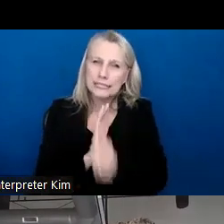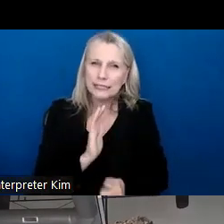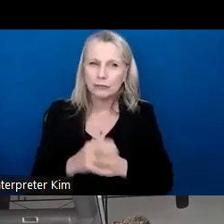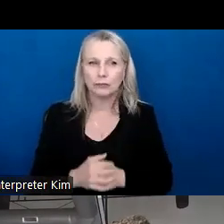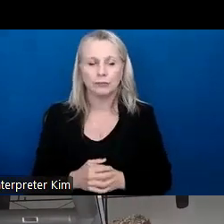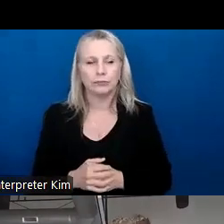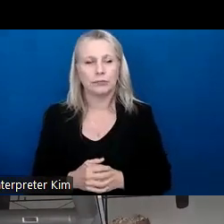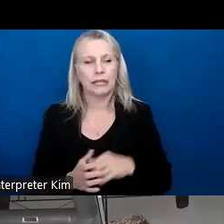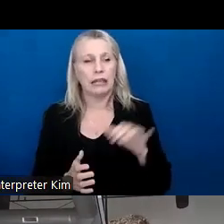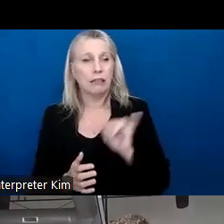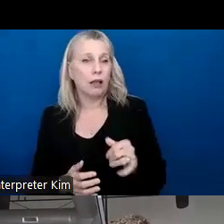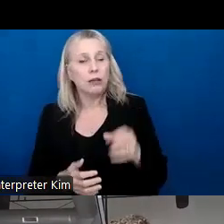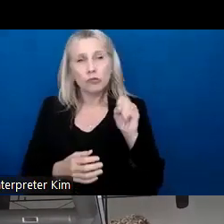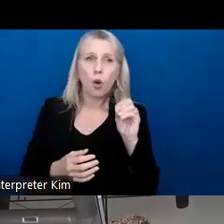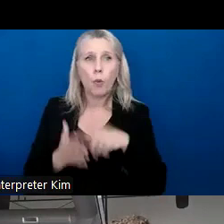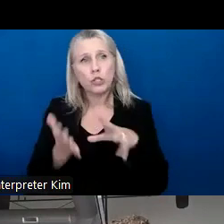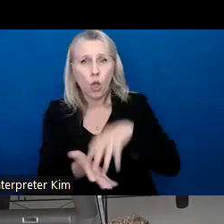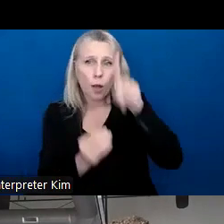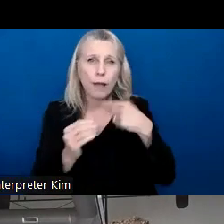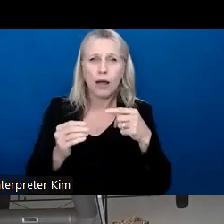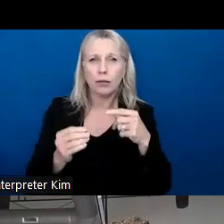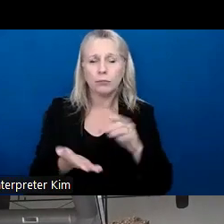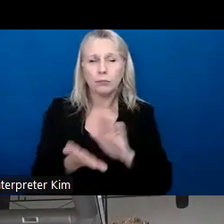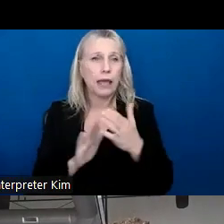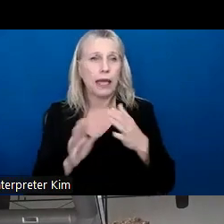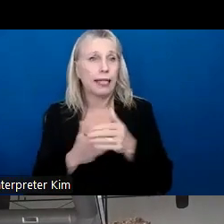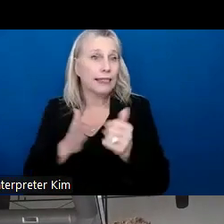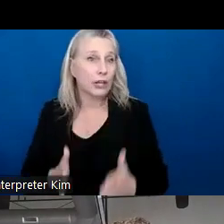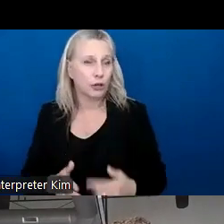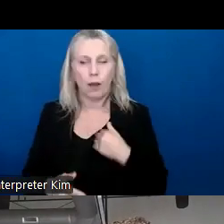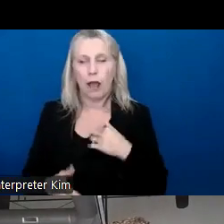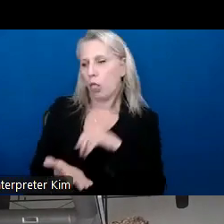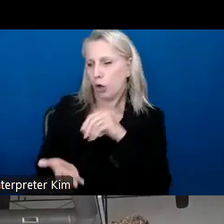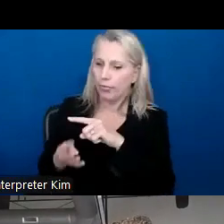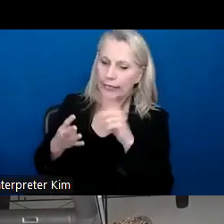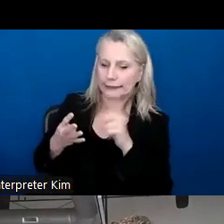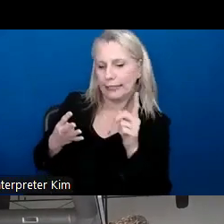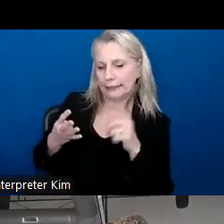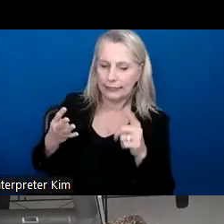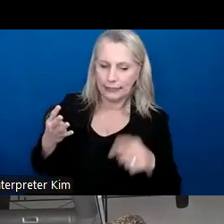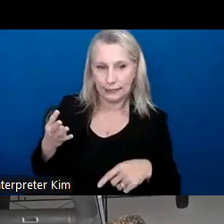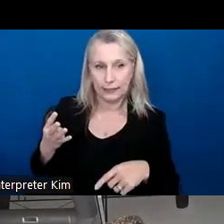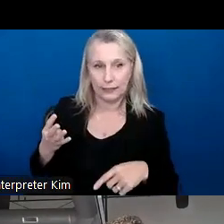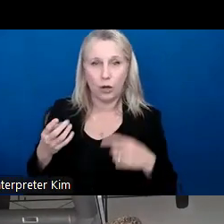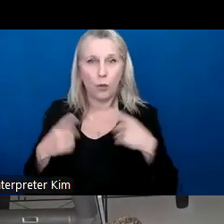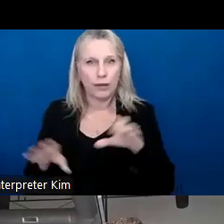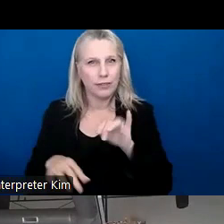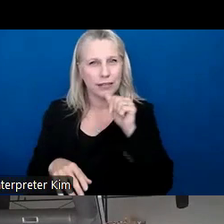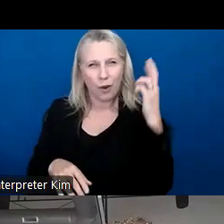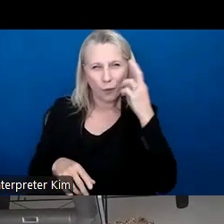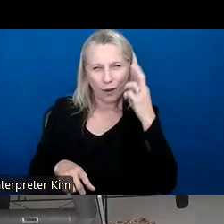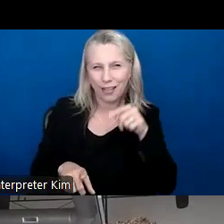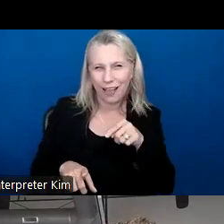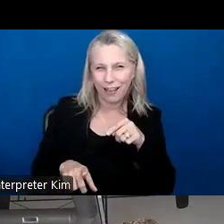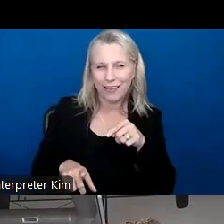activity was like, so what did you learn about being a leader? And they'd like, oh, I learned this. I learned that. And while they were doing that, they didn't realize that they were,